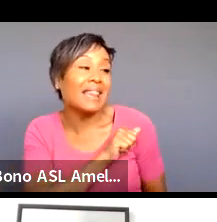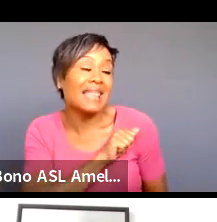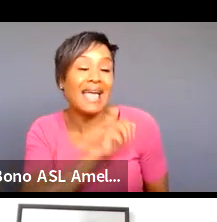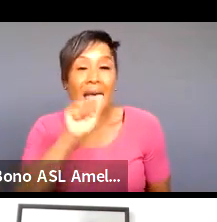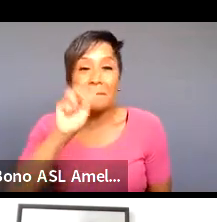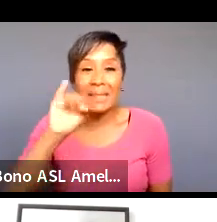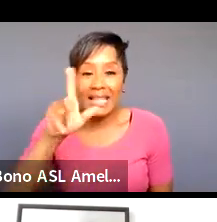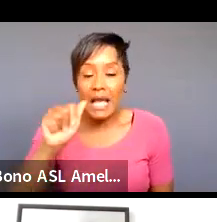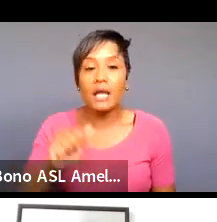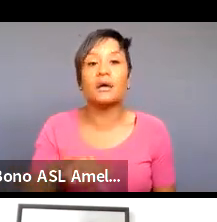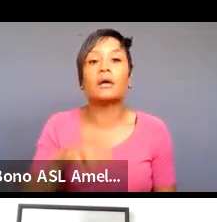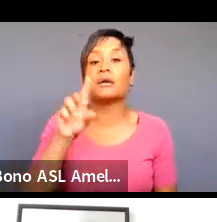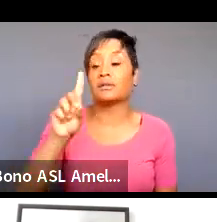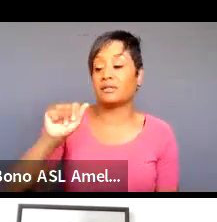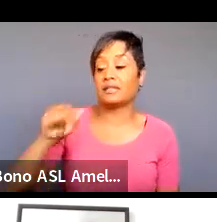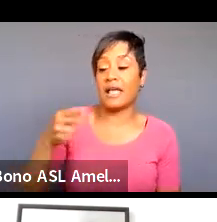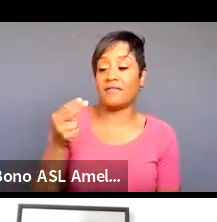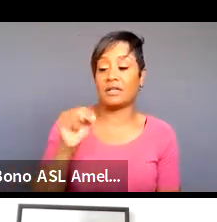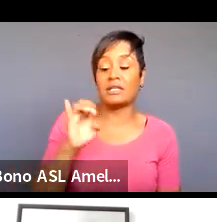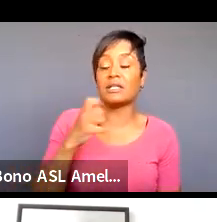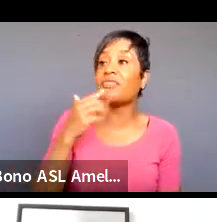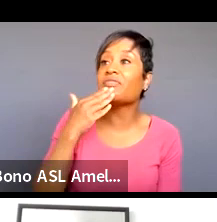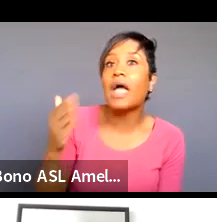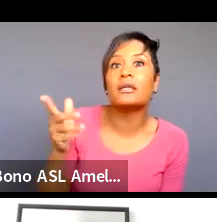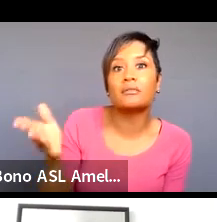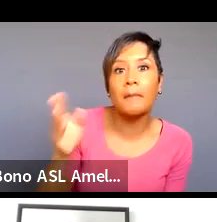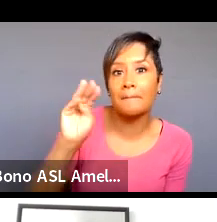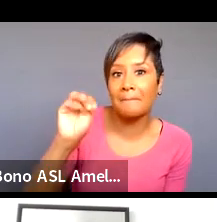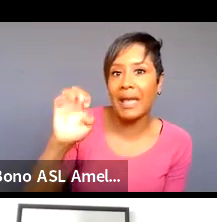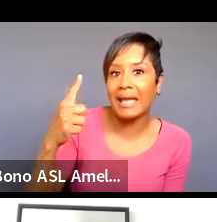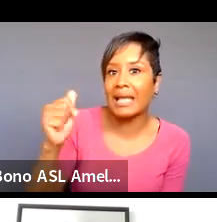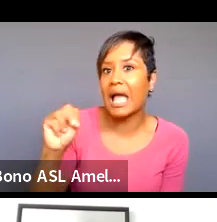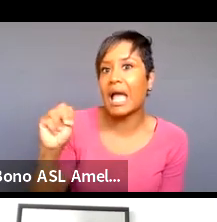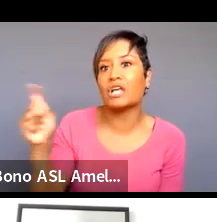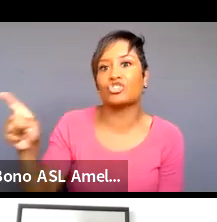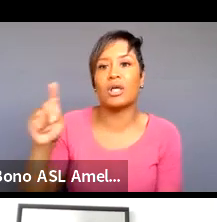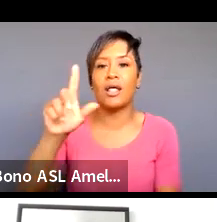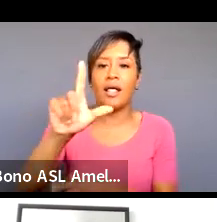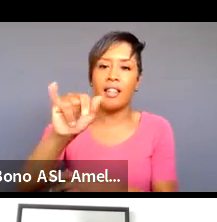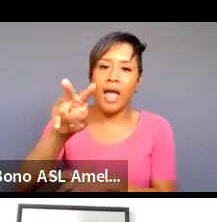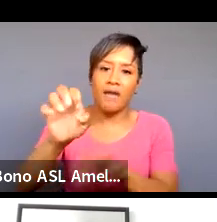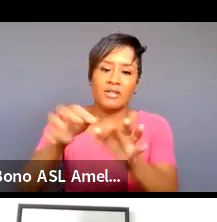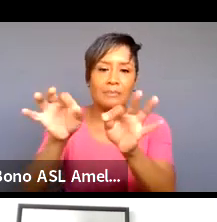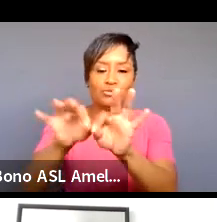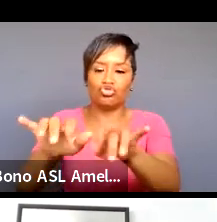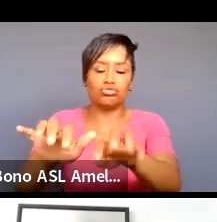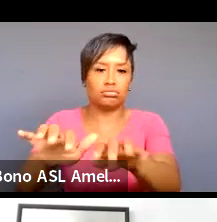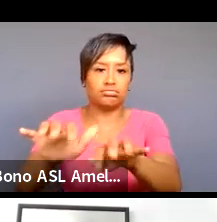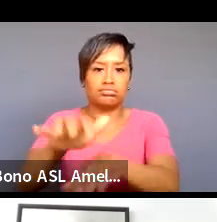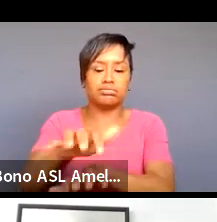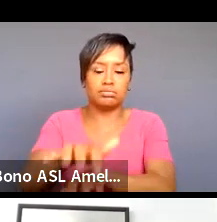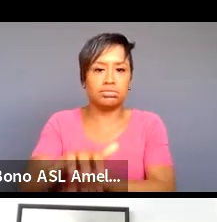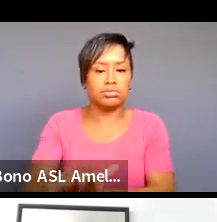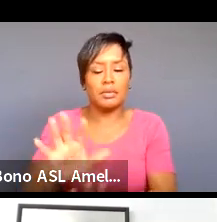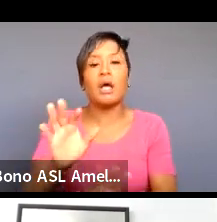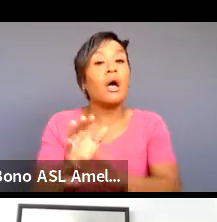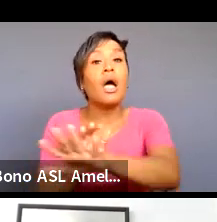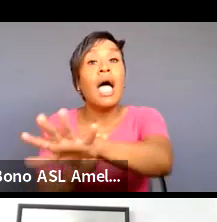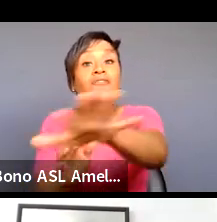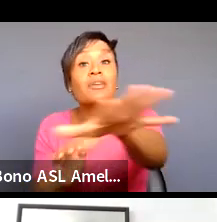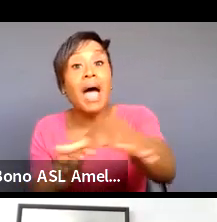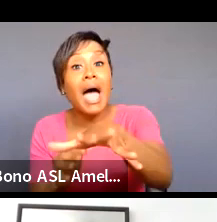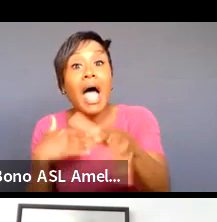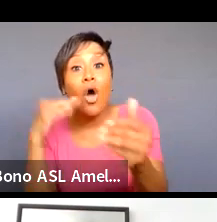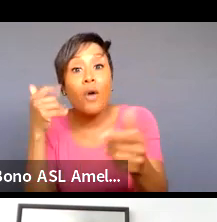a big thank you to megan for coming in and doing our our live captioning and again everyone in the space i hope to see you